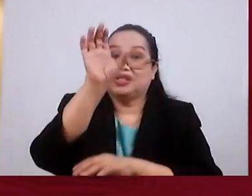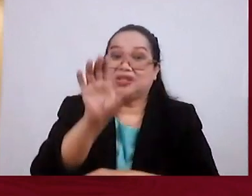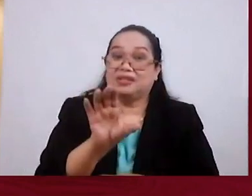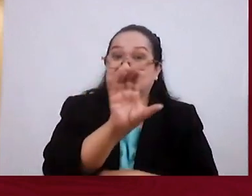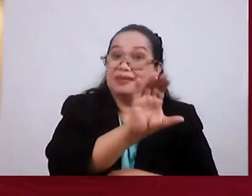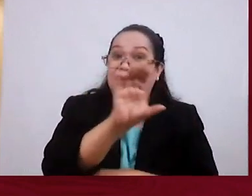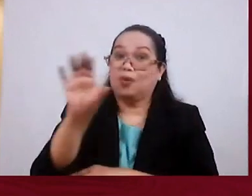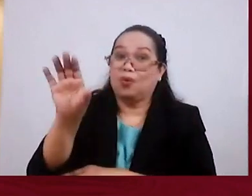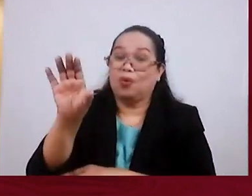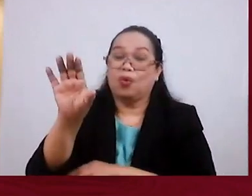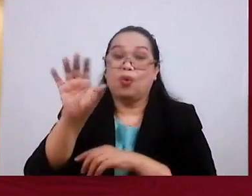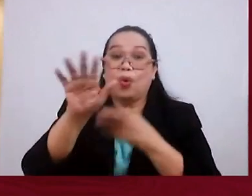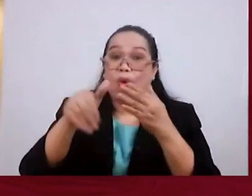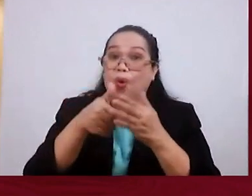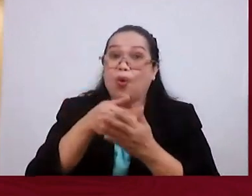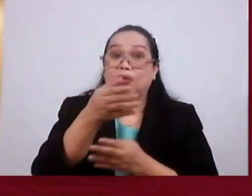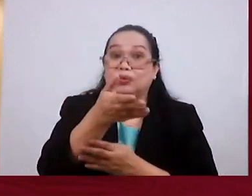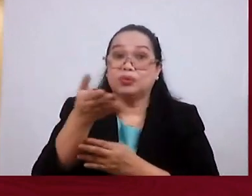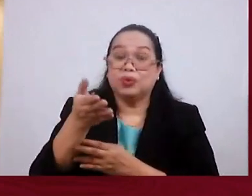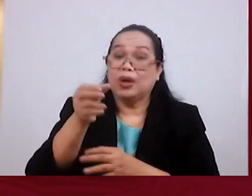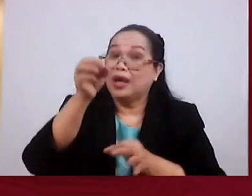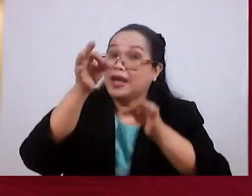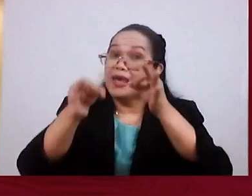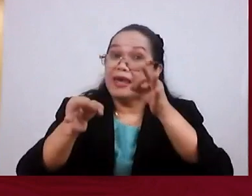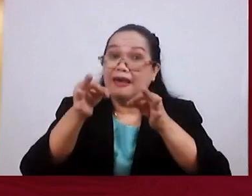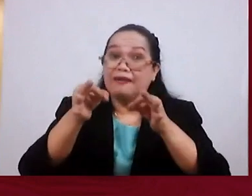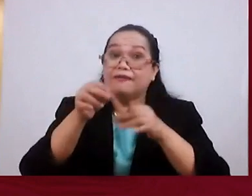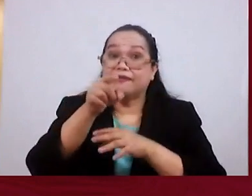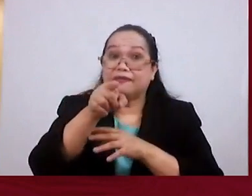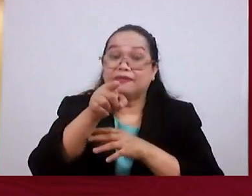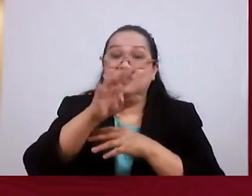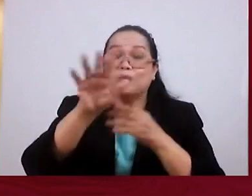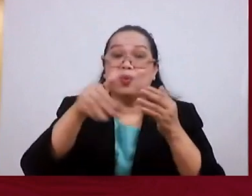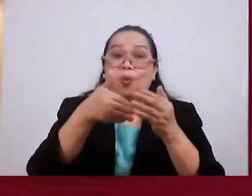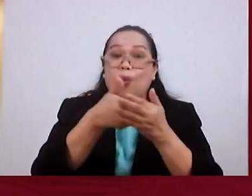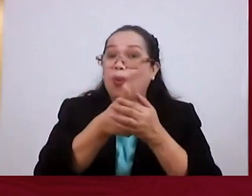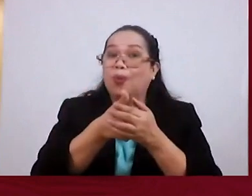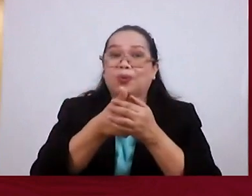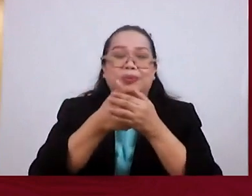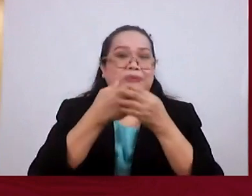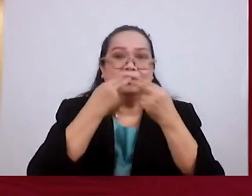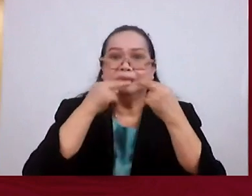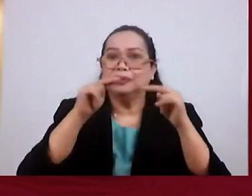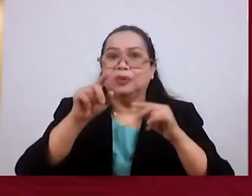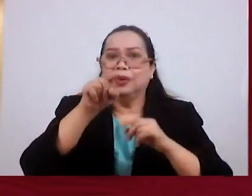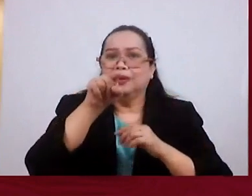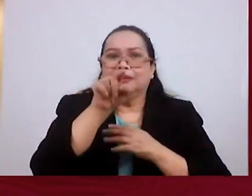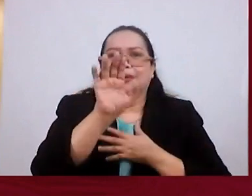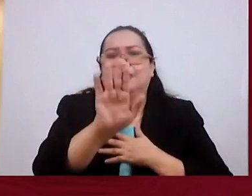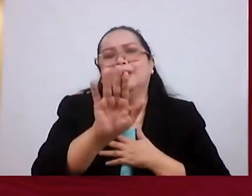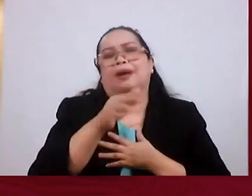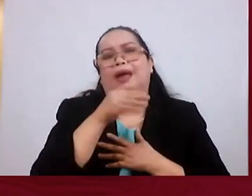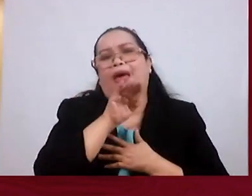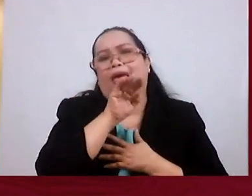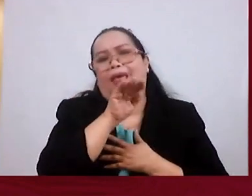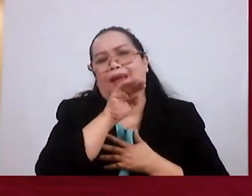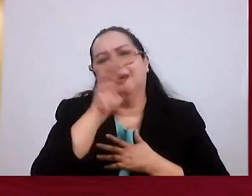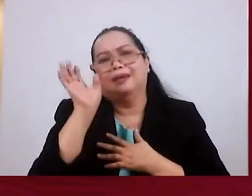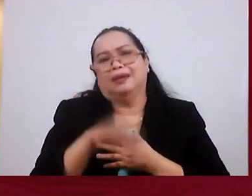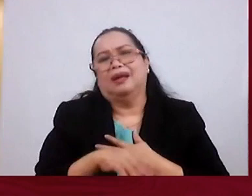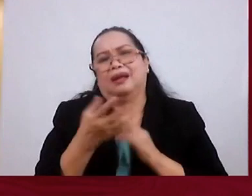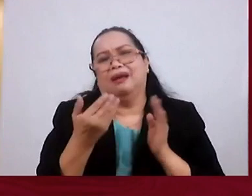Becomes Old To You If This Becomes Old News And You're Tired Of This